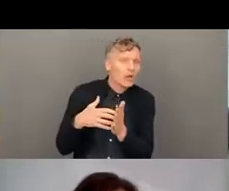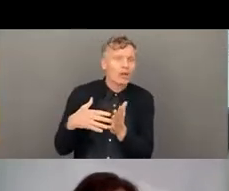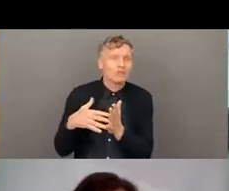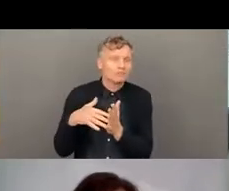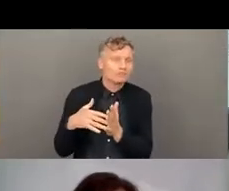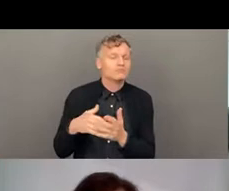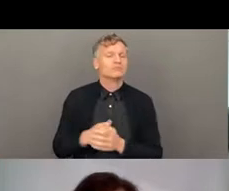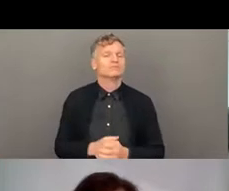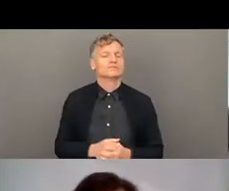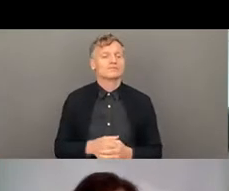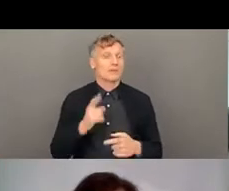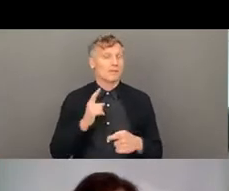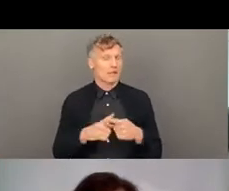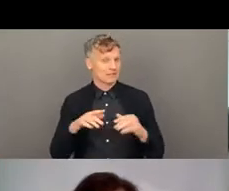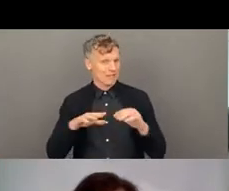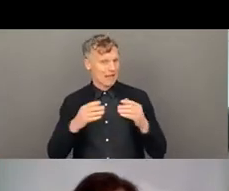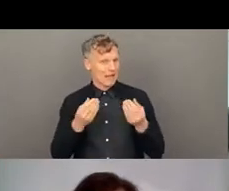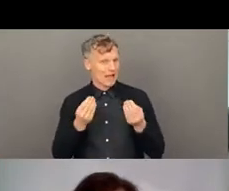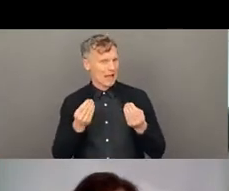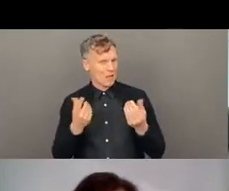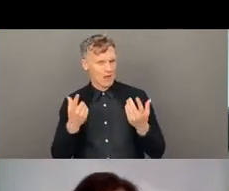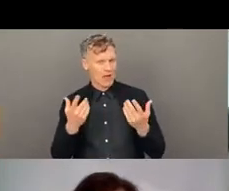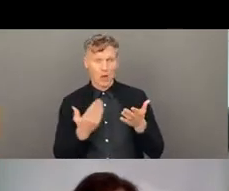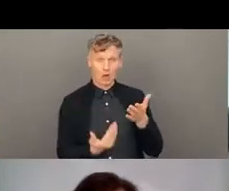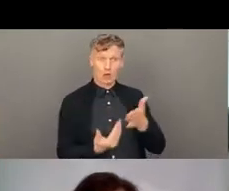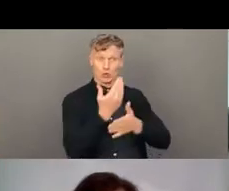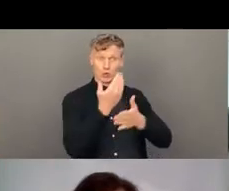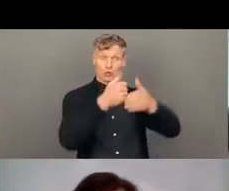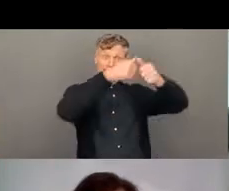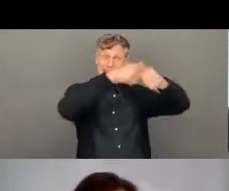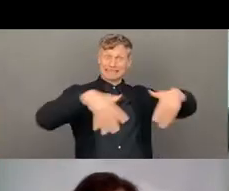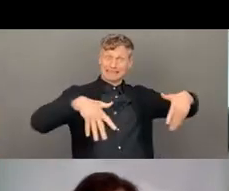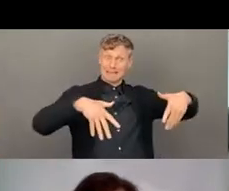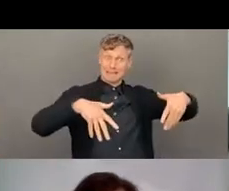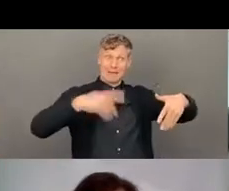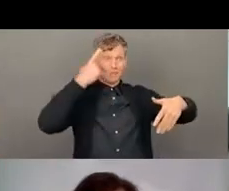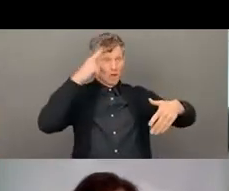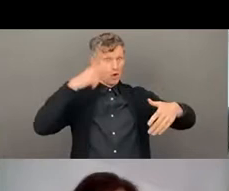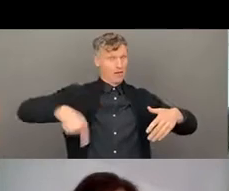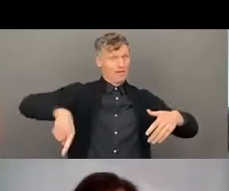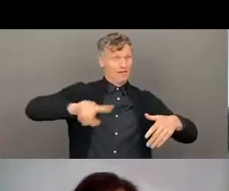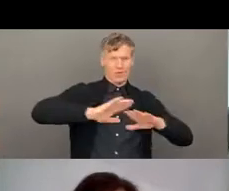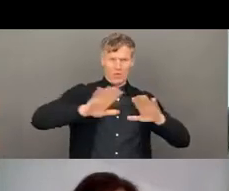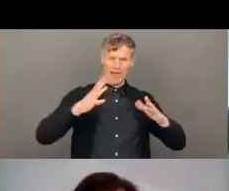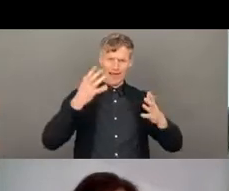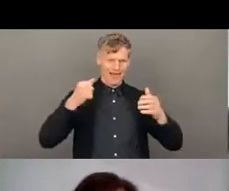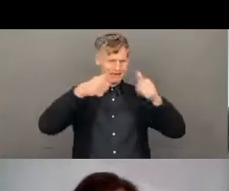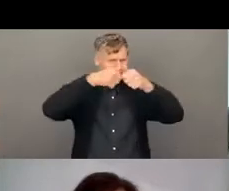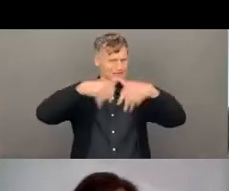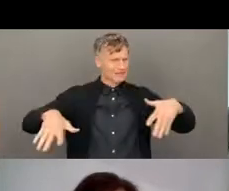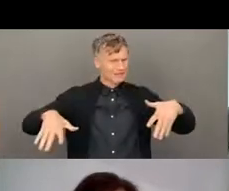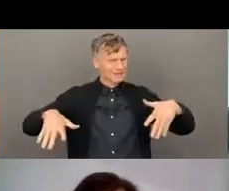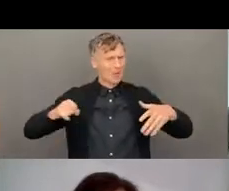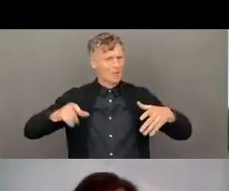integrating it, not creating a new system, but integrating it into the existing, uh, safeguarding